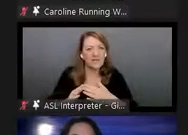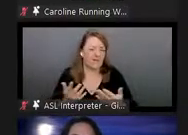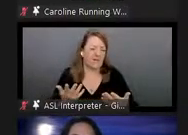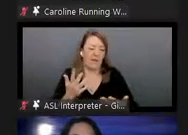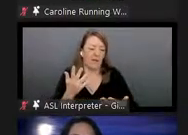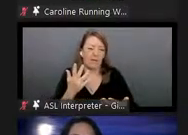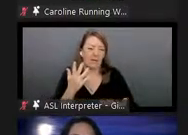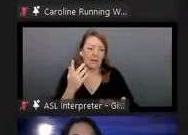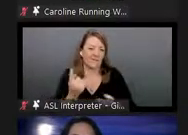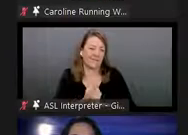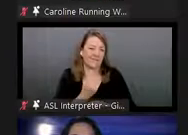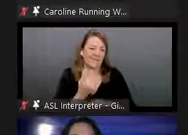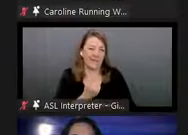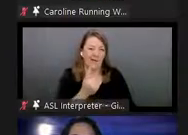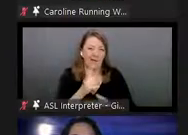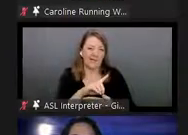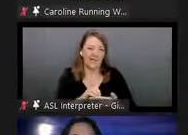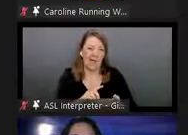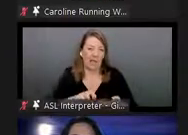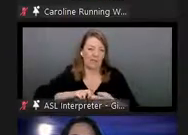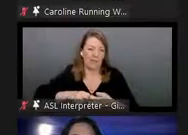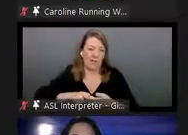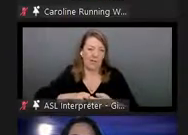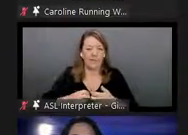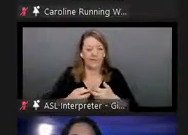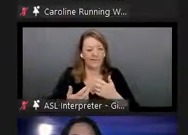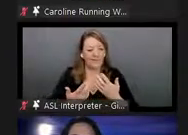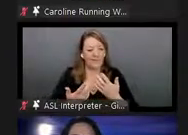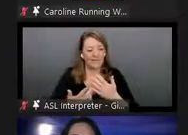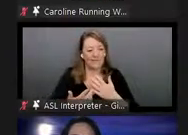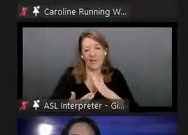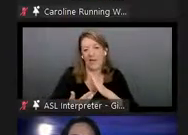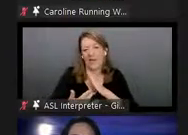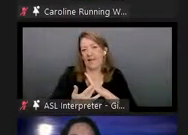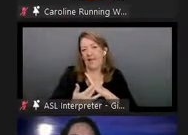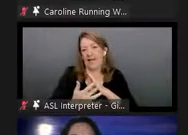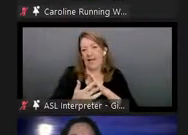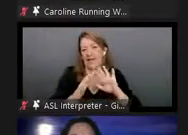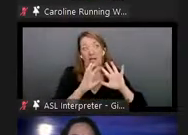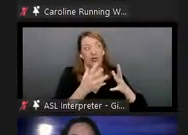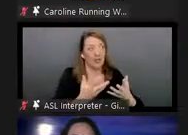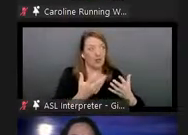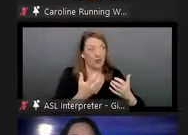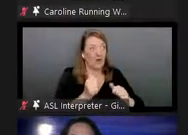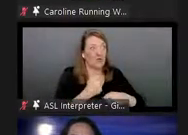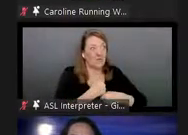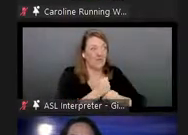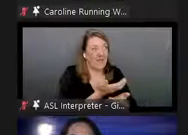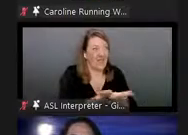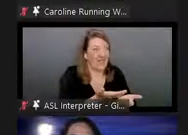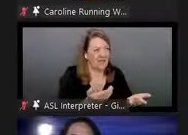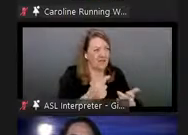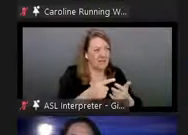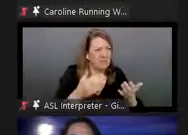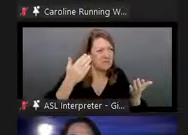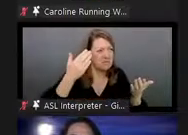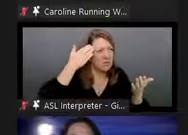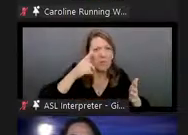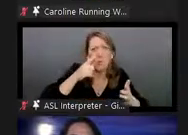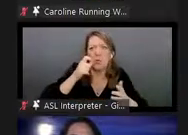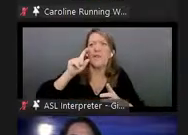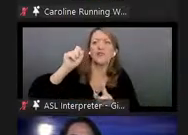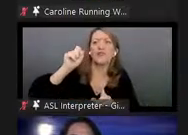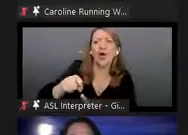in the tech industry, uh, exist around, you know, people trying to make things, but not really knowing who their target audience is, and, um,